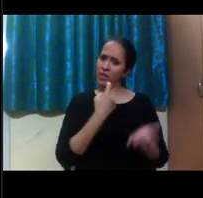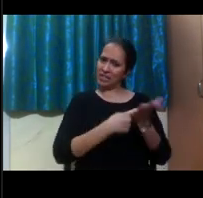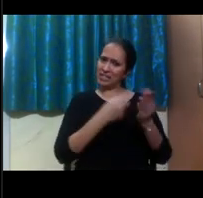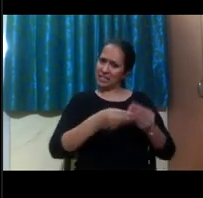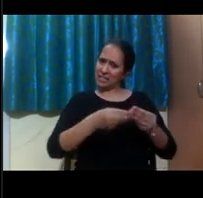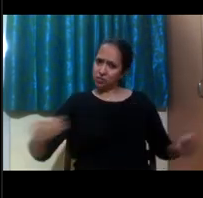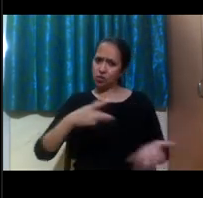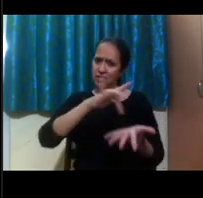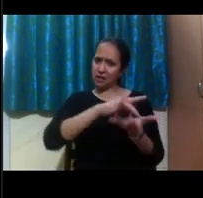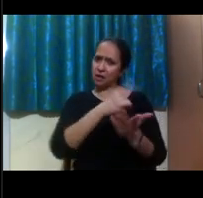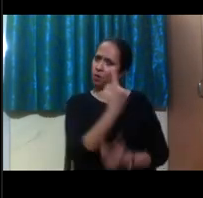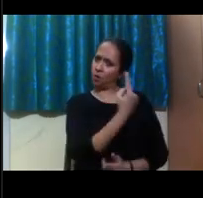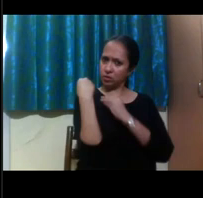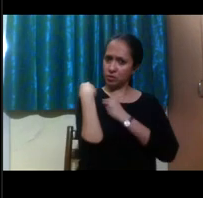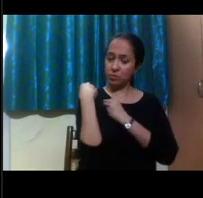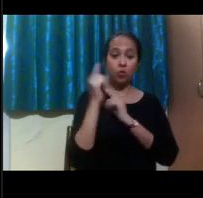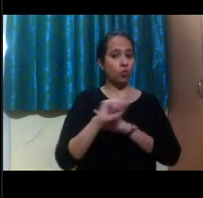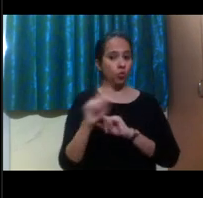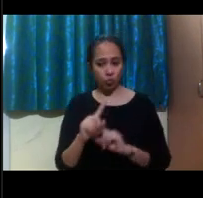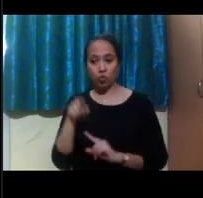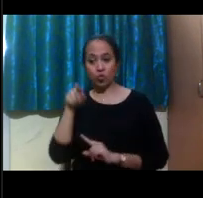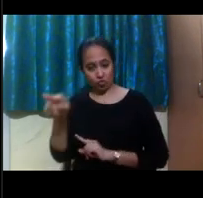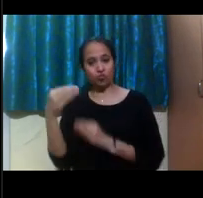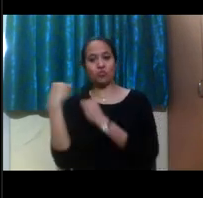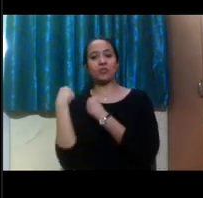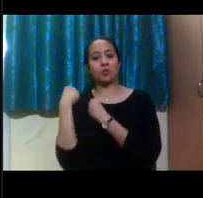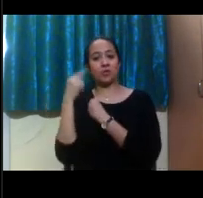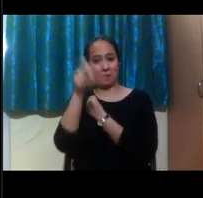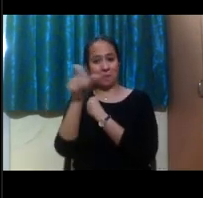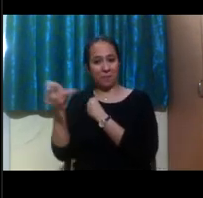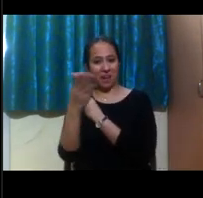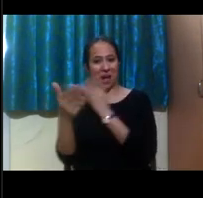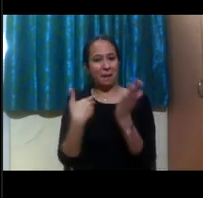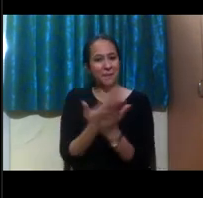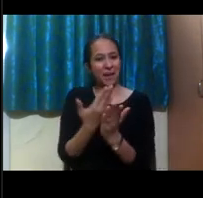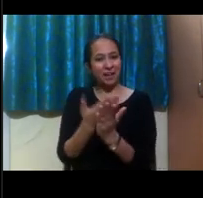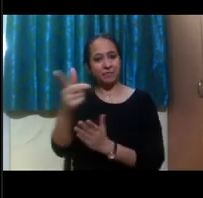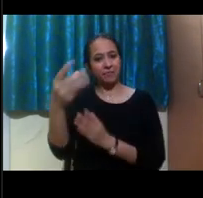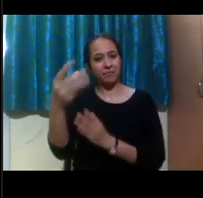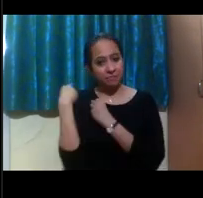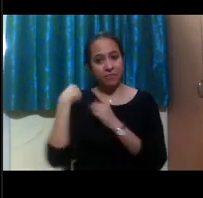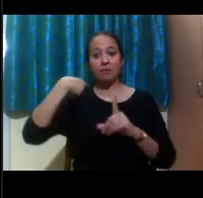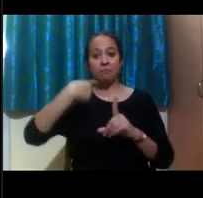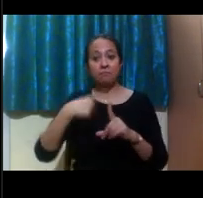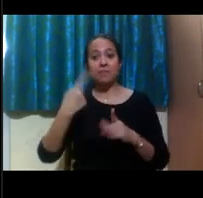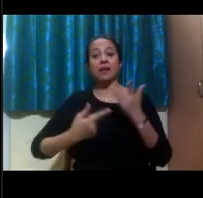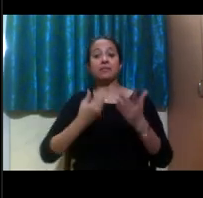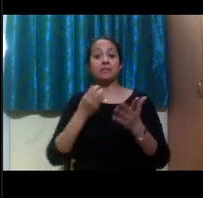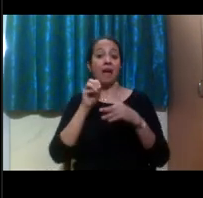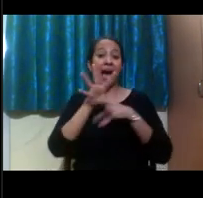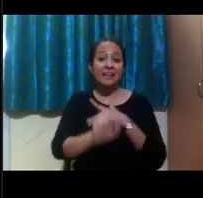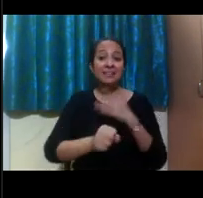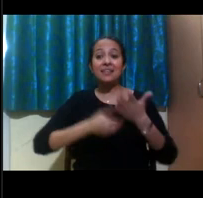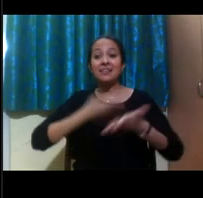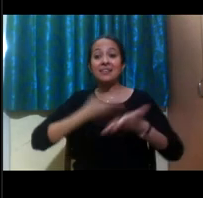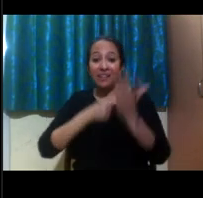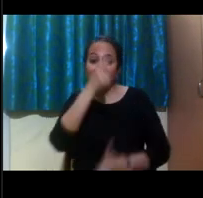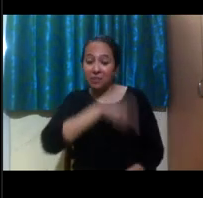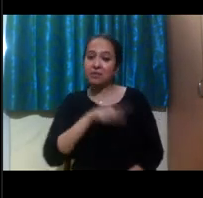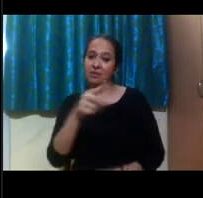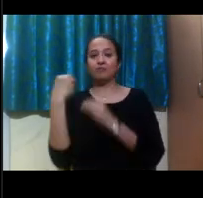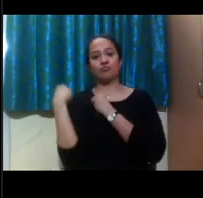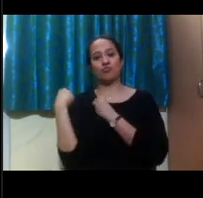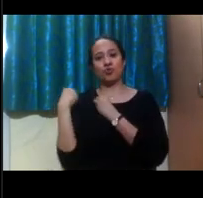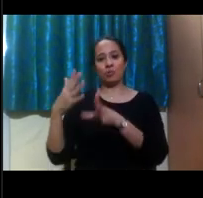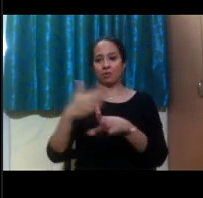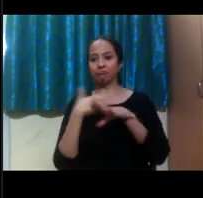and it's also the instructor who was involved in that process. So just definitely please make sure you speak up, because what happens is our goal is to provide you